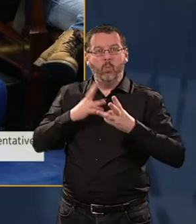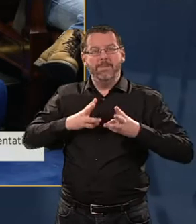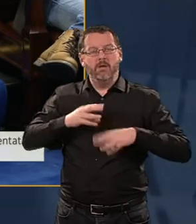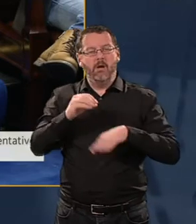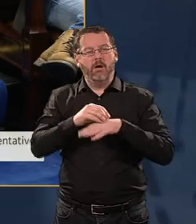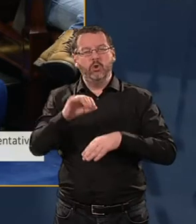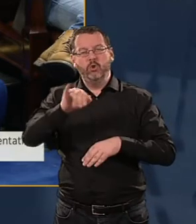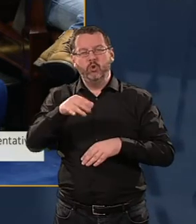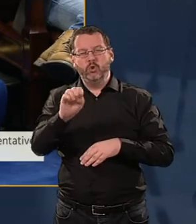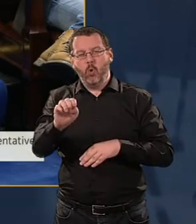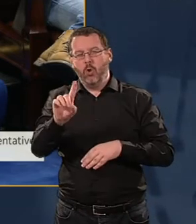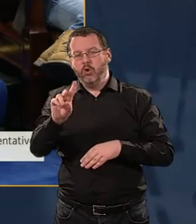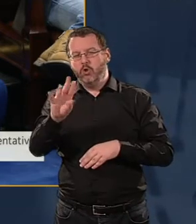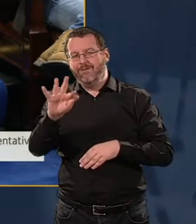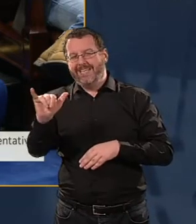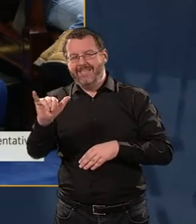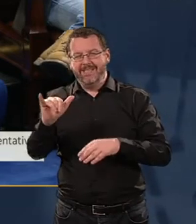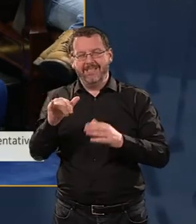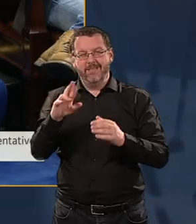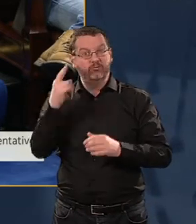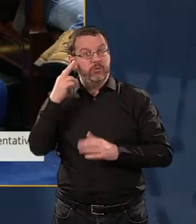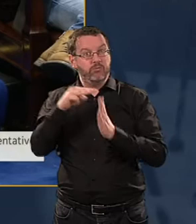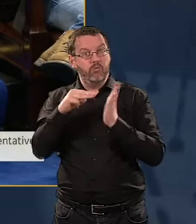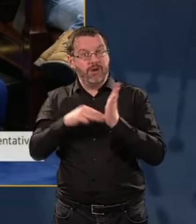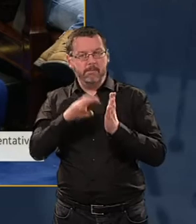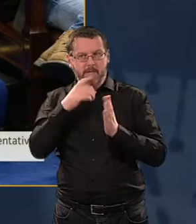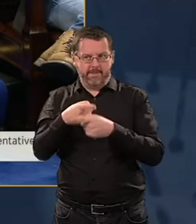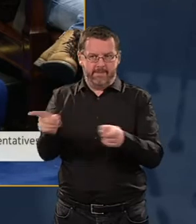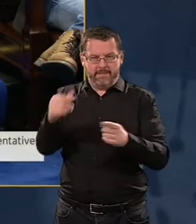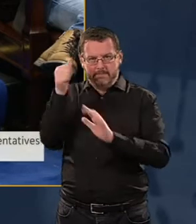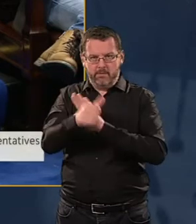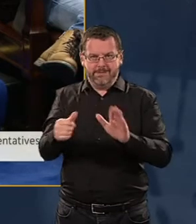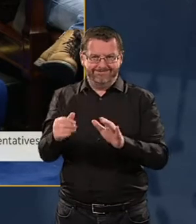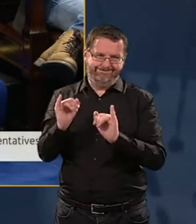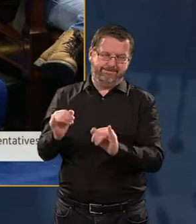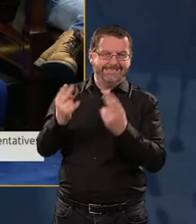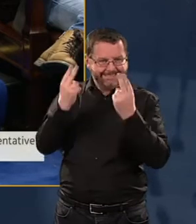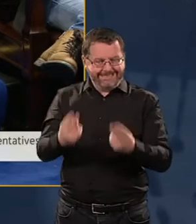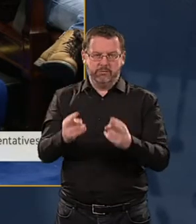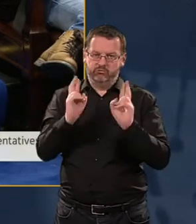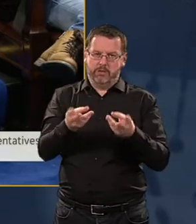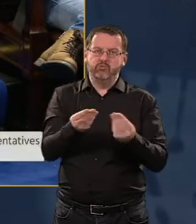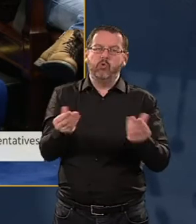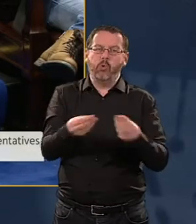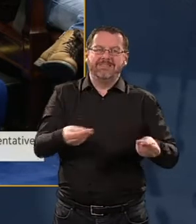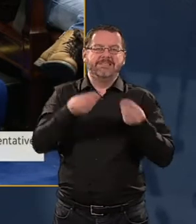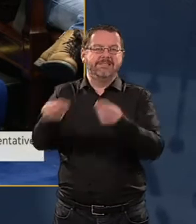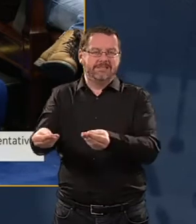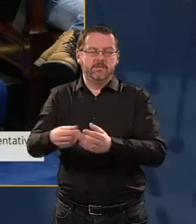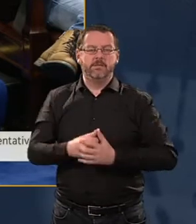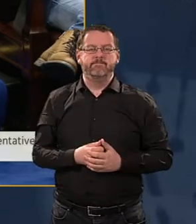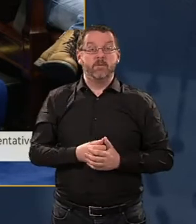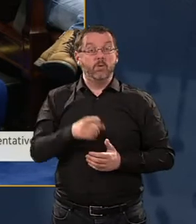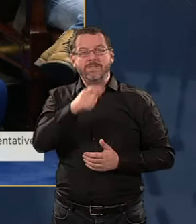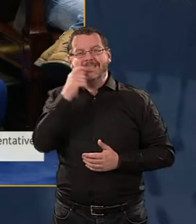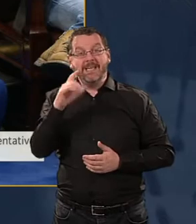recognition of shortcomings. And those shortcomings need to be met by the proper resources. You've indicated that Hollis Street is to